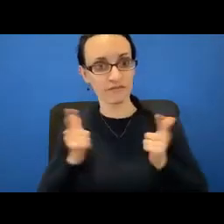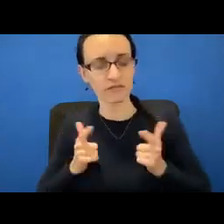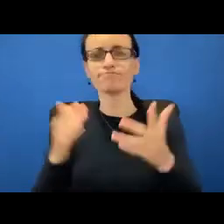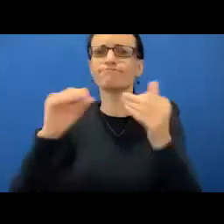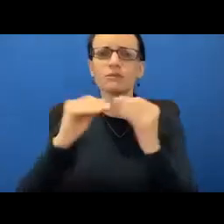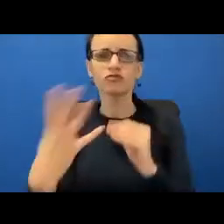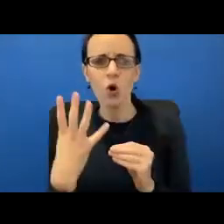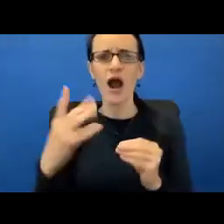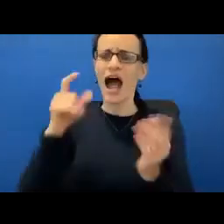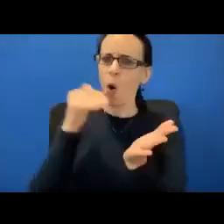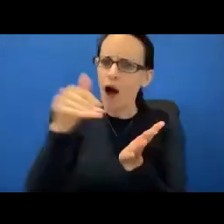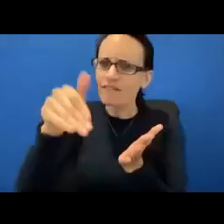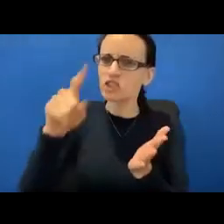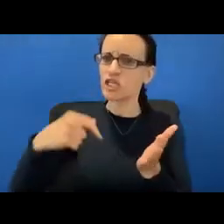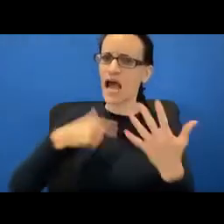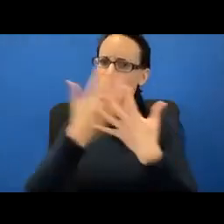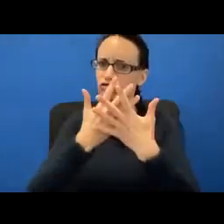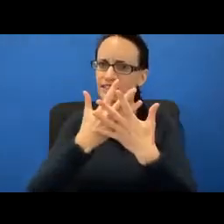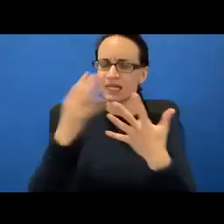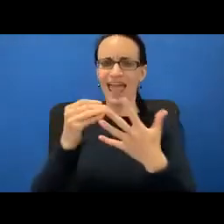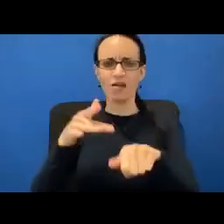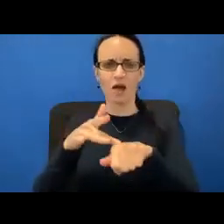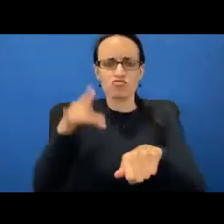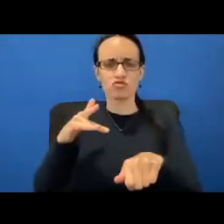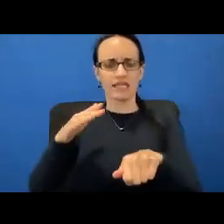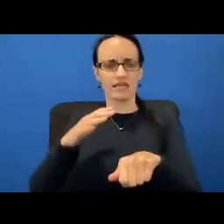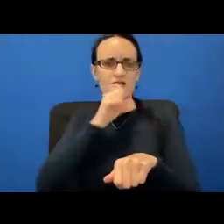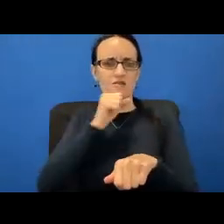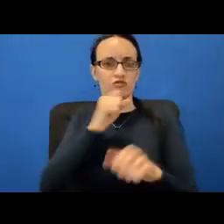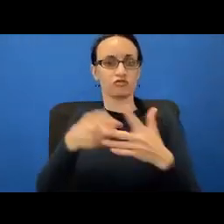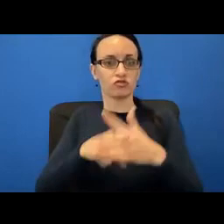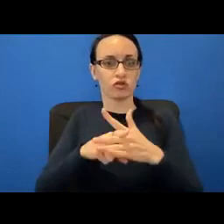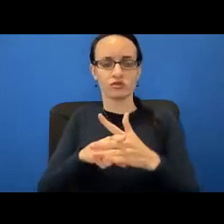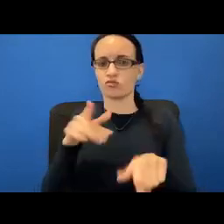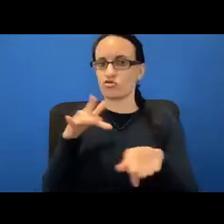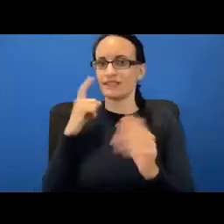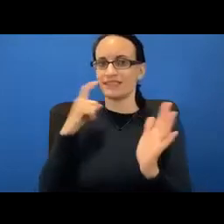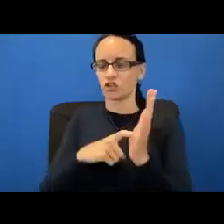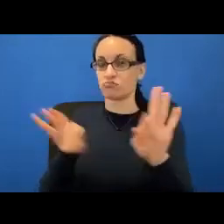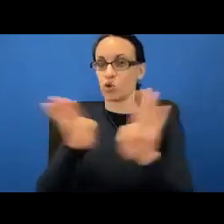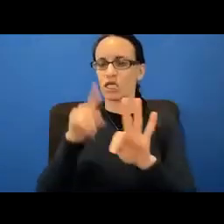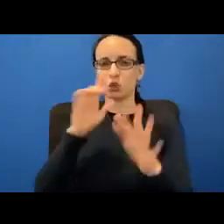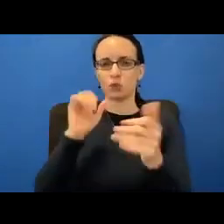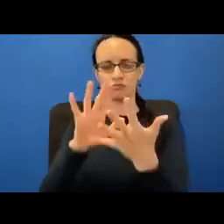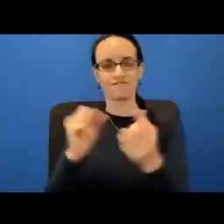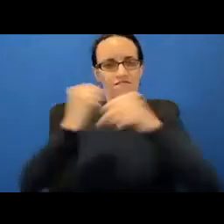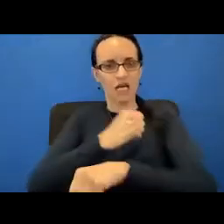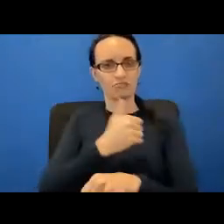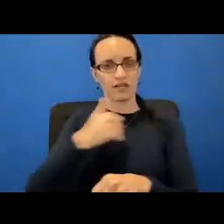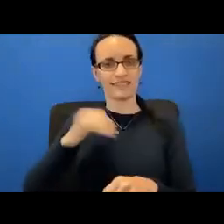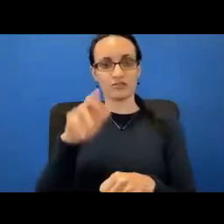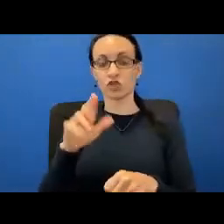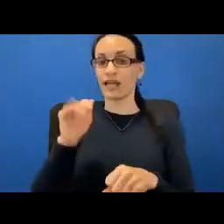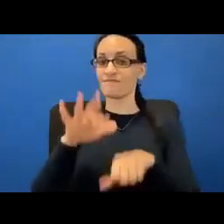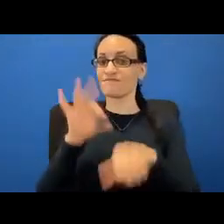tests do I need? Early detection is the key to fighting breast cancer. If you find it early, you have a 95%